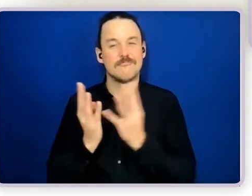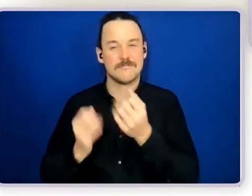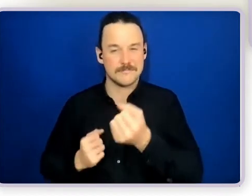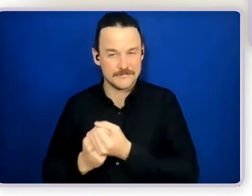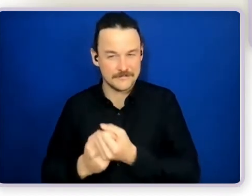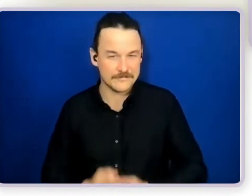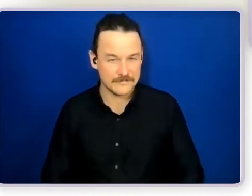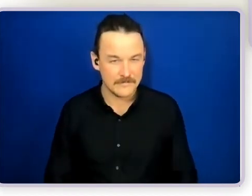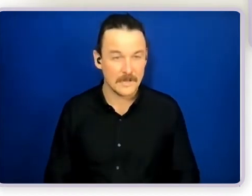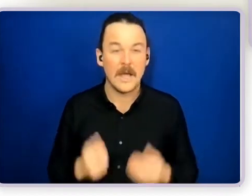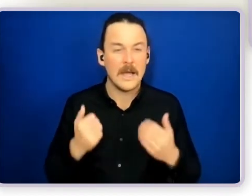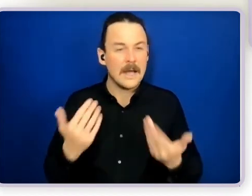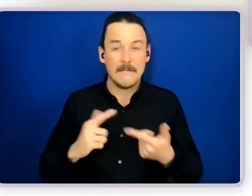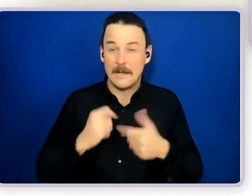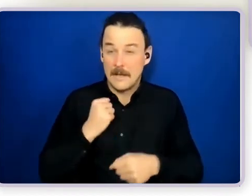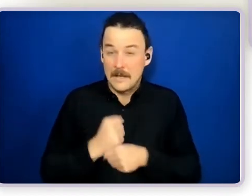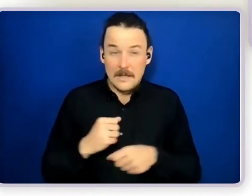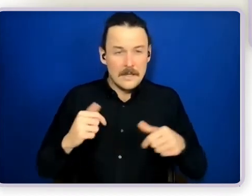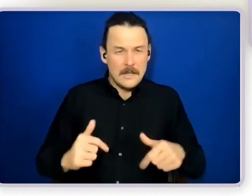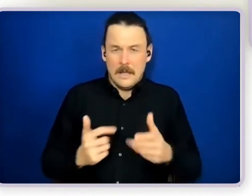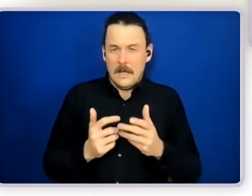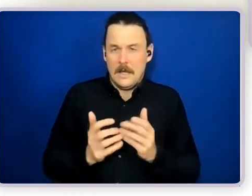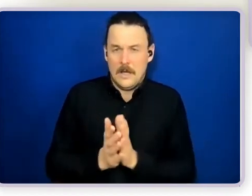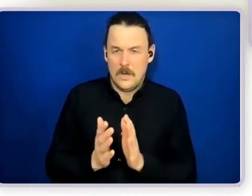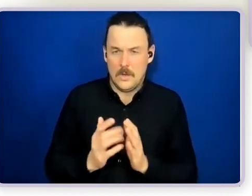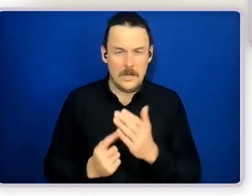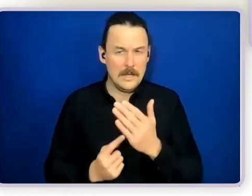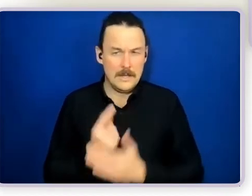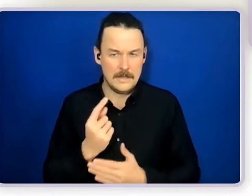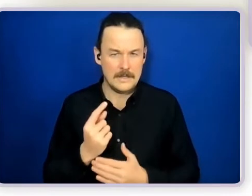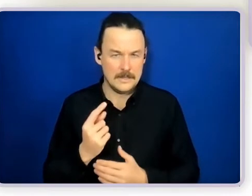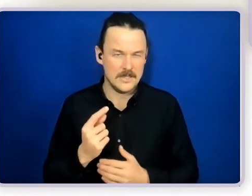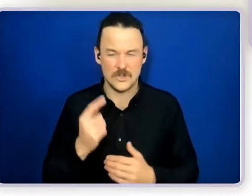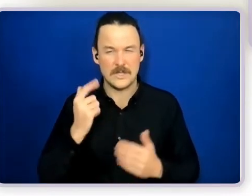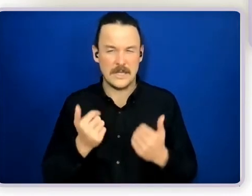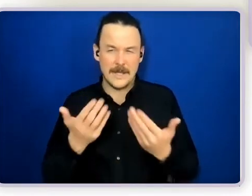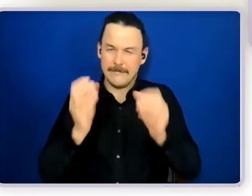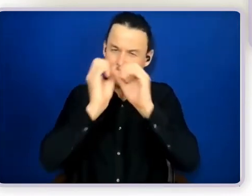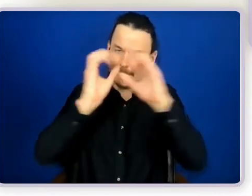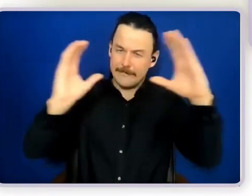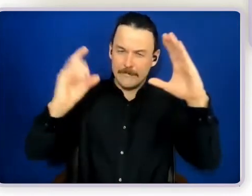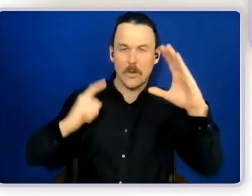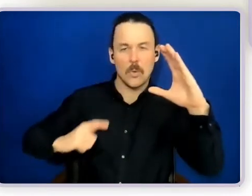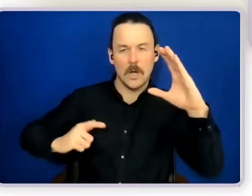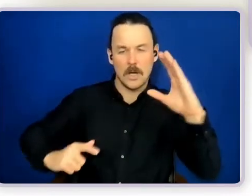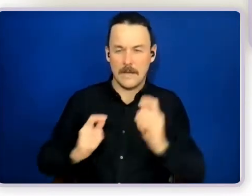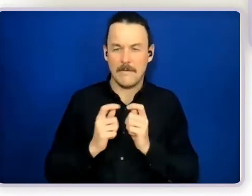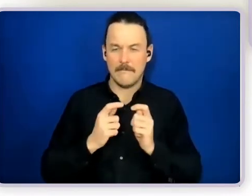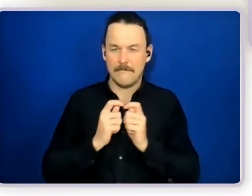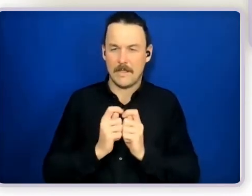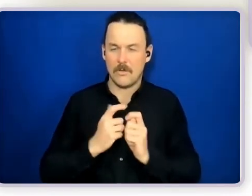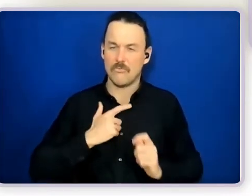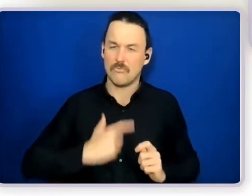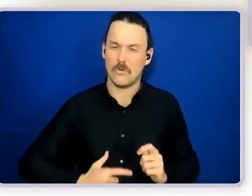And how the idea of thinking about valued roles in the context of that is important. So Dee has an interest in art.